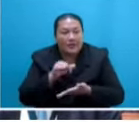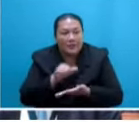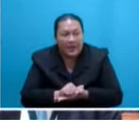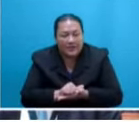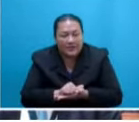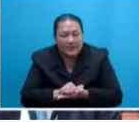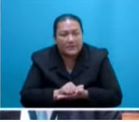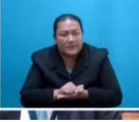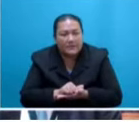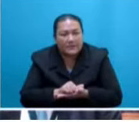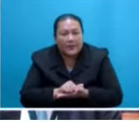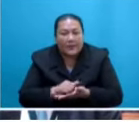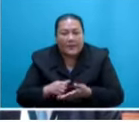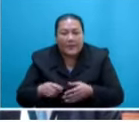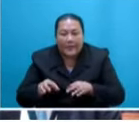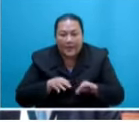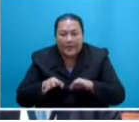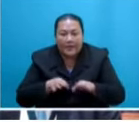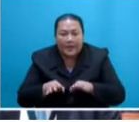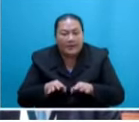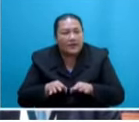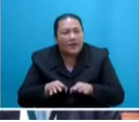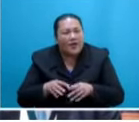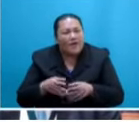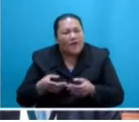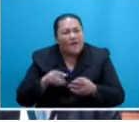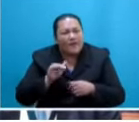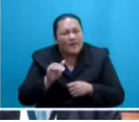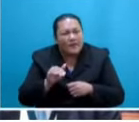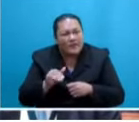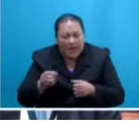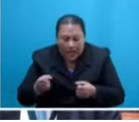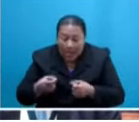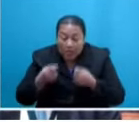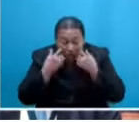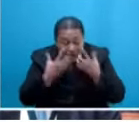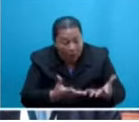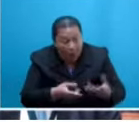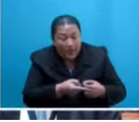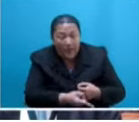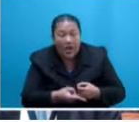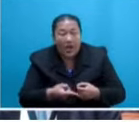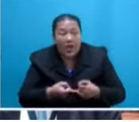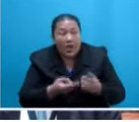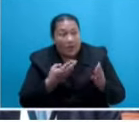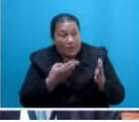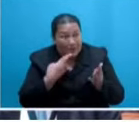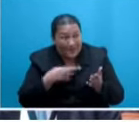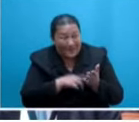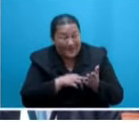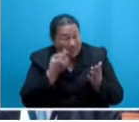will of government of the day on the above international commitments shows that we are slowly but gradually becoming an